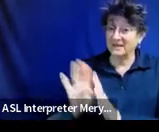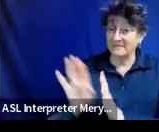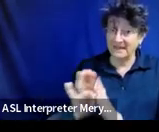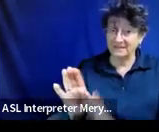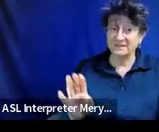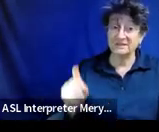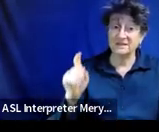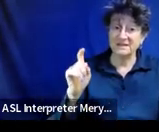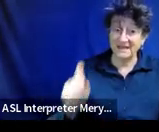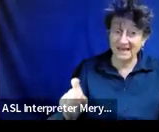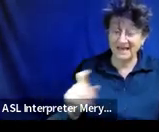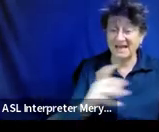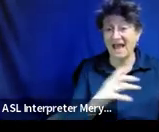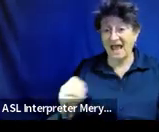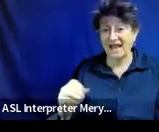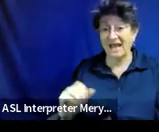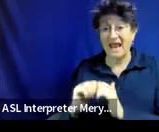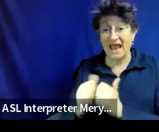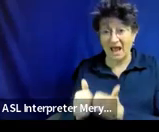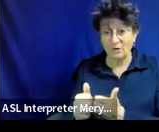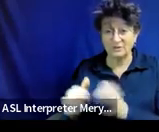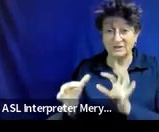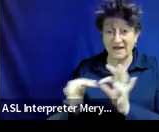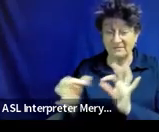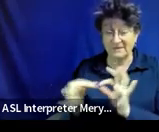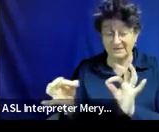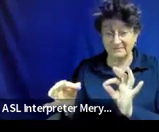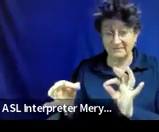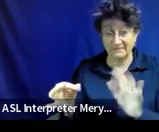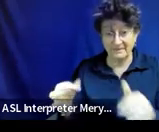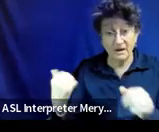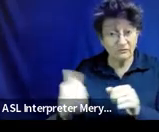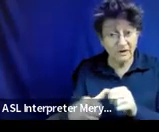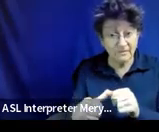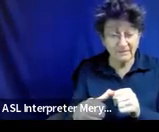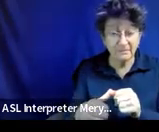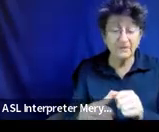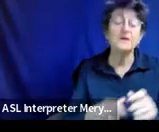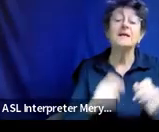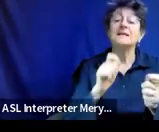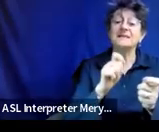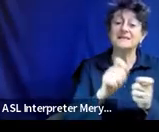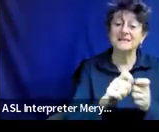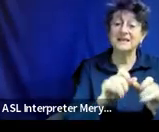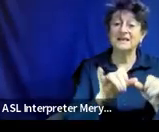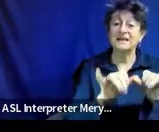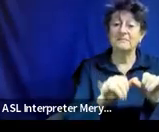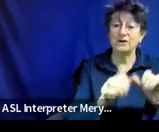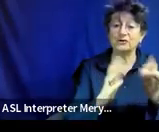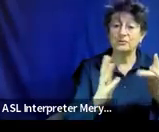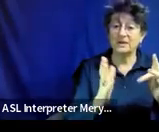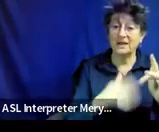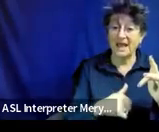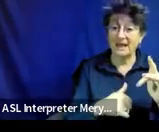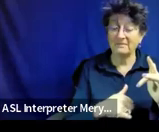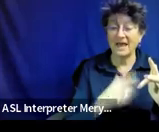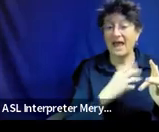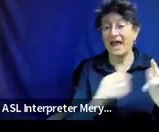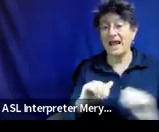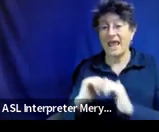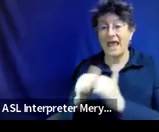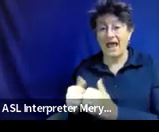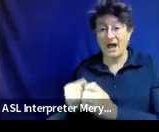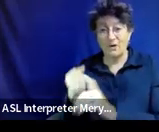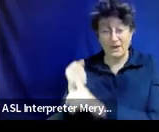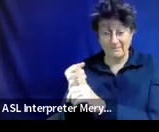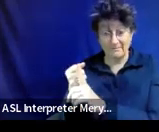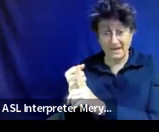and how statement. Just remember, you have to have the distinctly measurable gaps and the how statement. So having both of